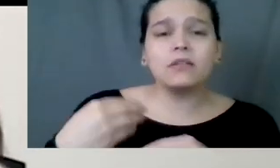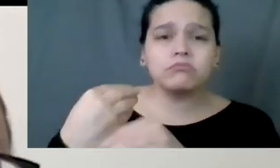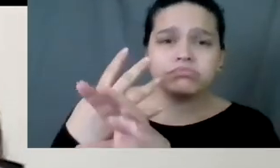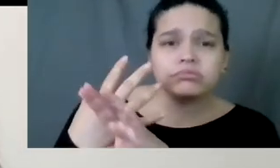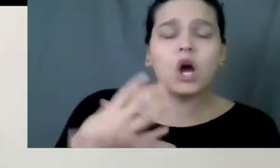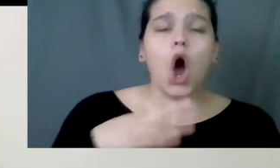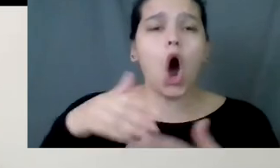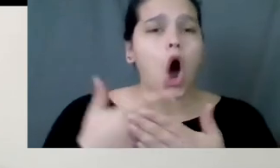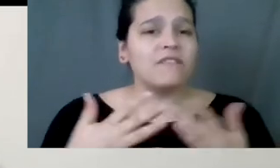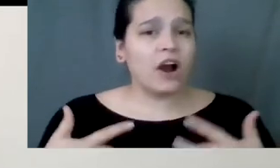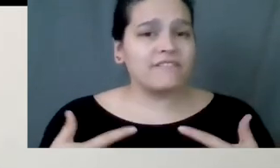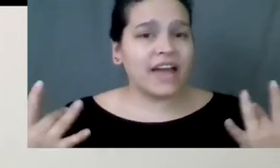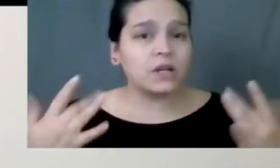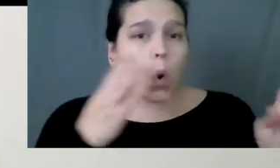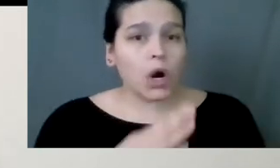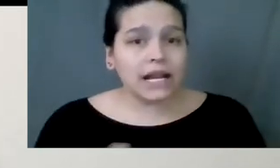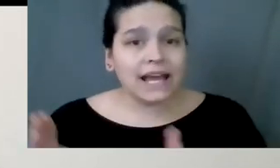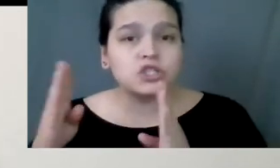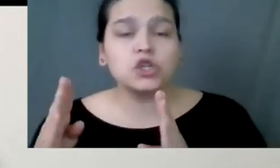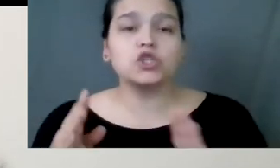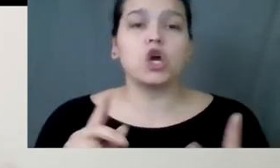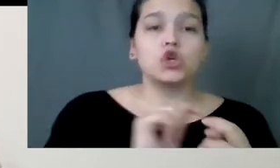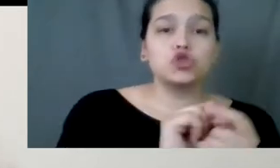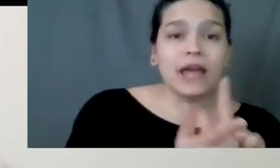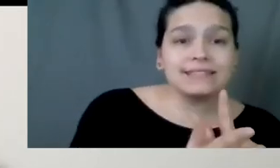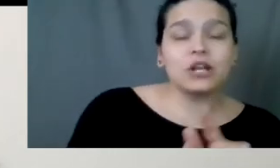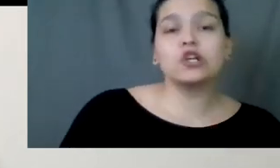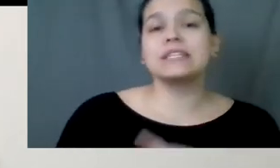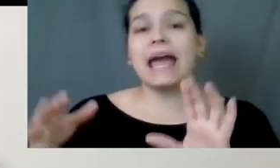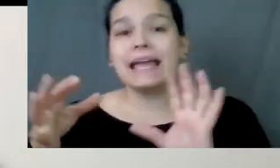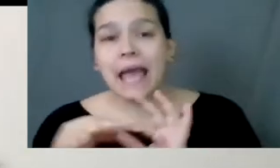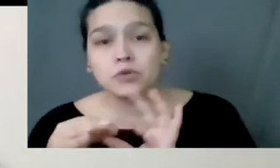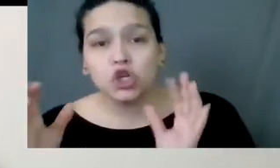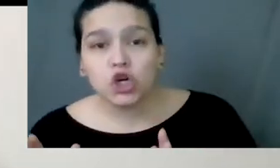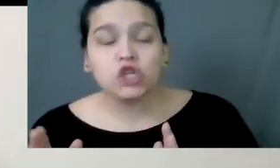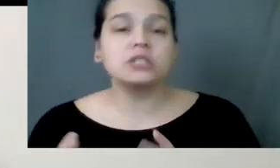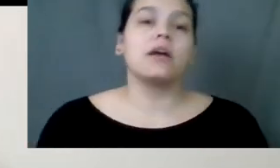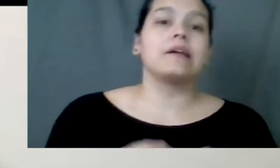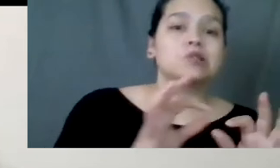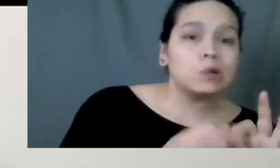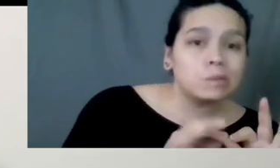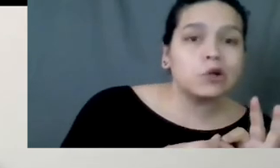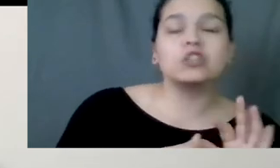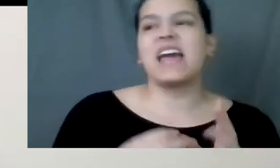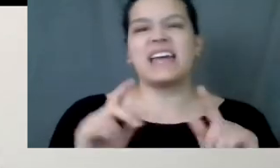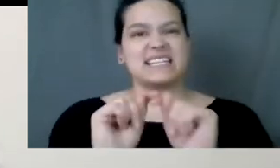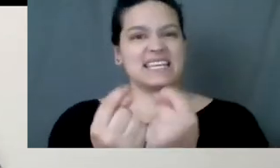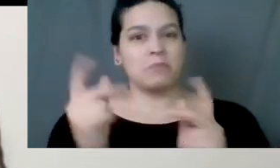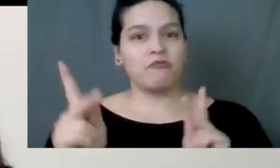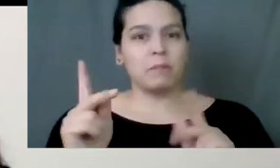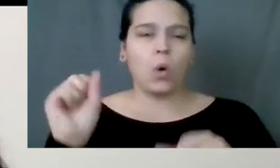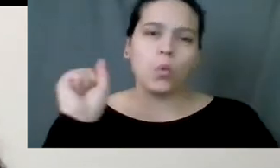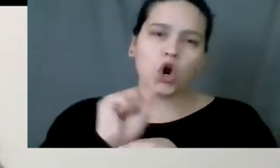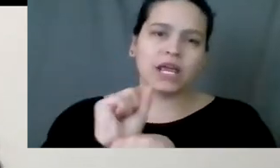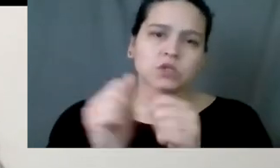and organizers. All of our translators, our captioners. It is a team of